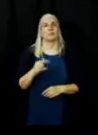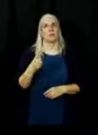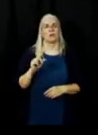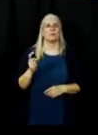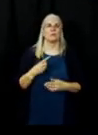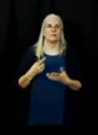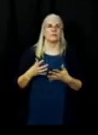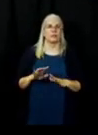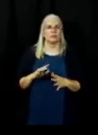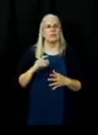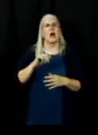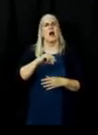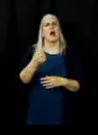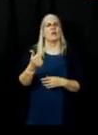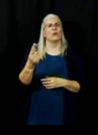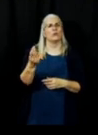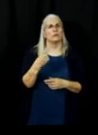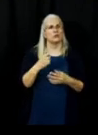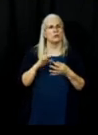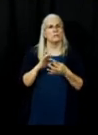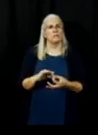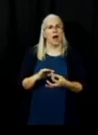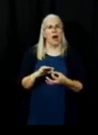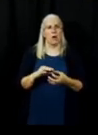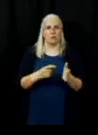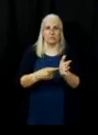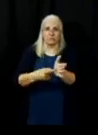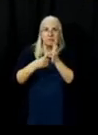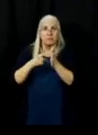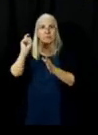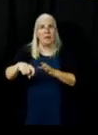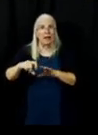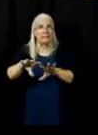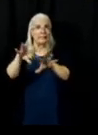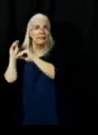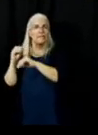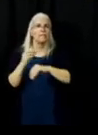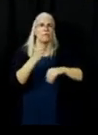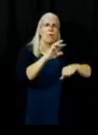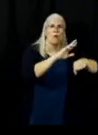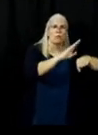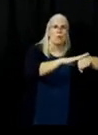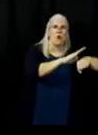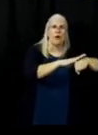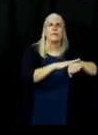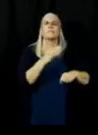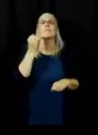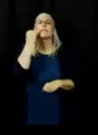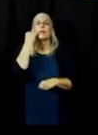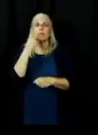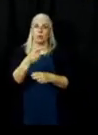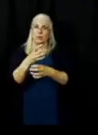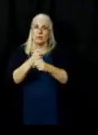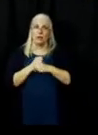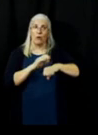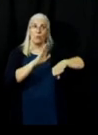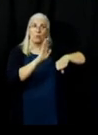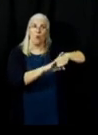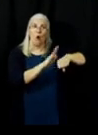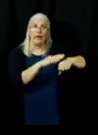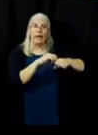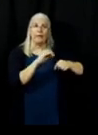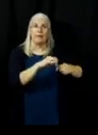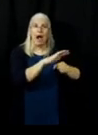mandatory versus a warning so if you have received a warning you are free to move about the area that